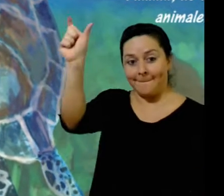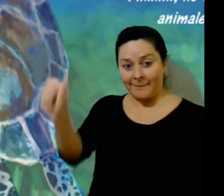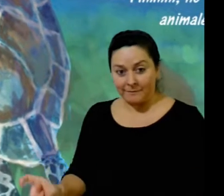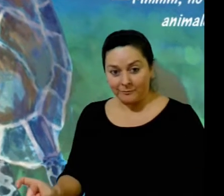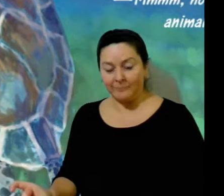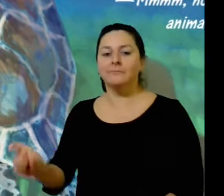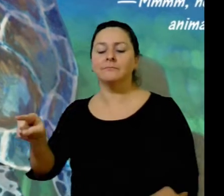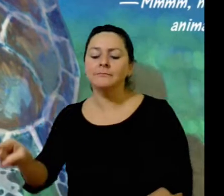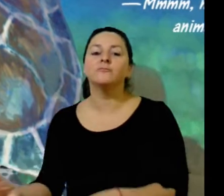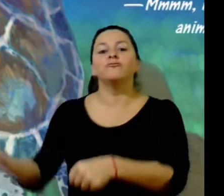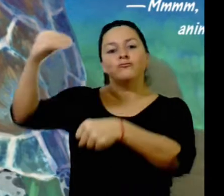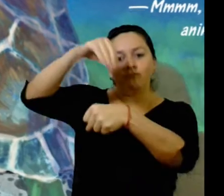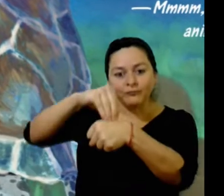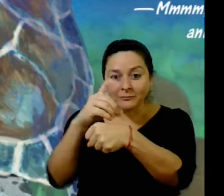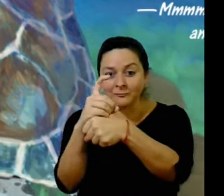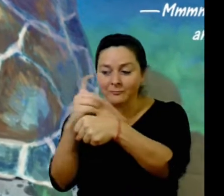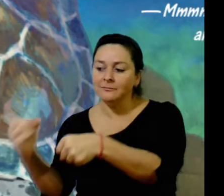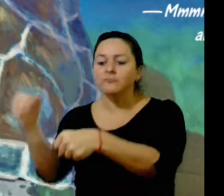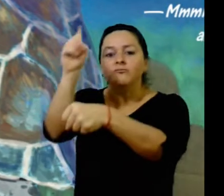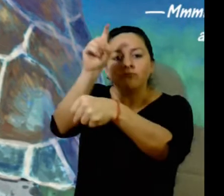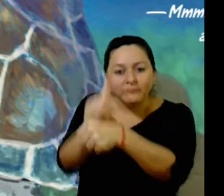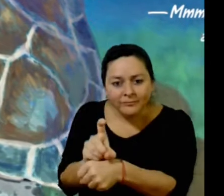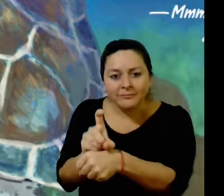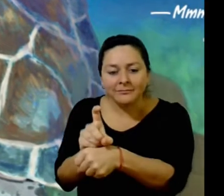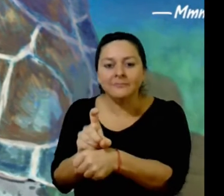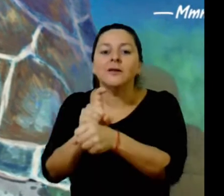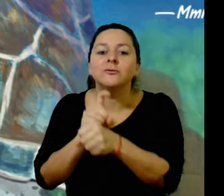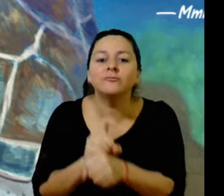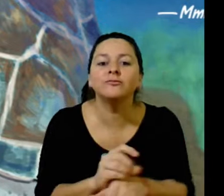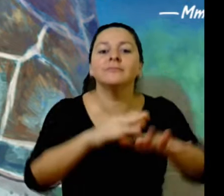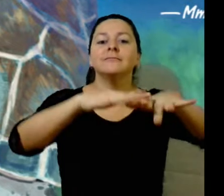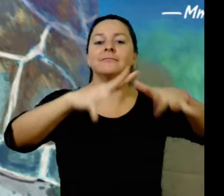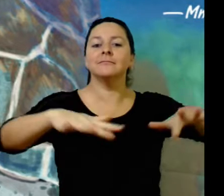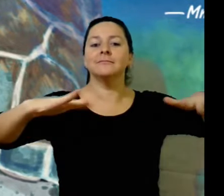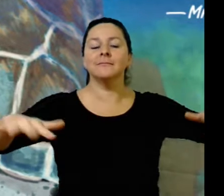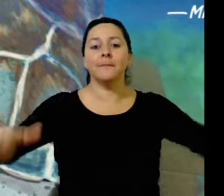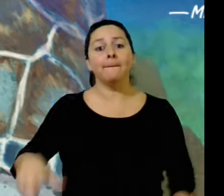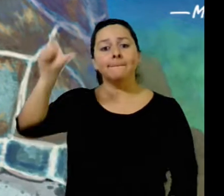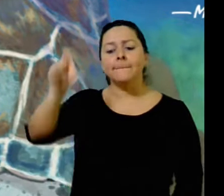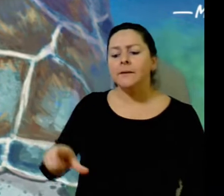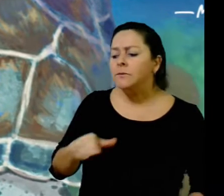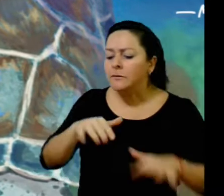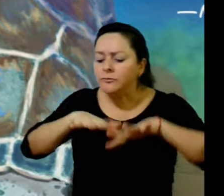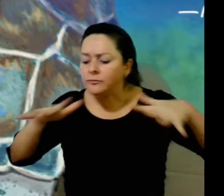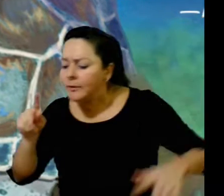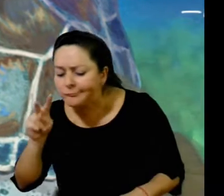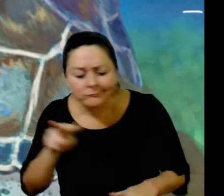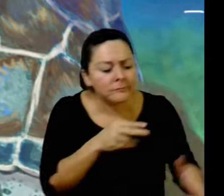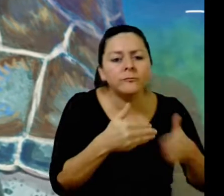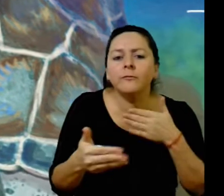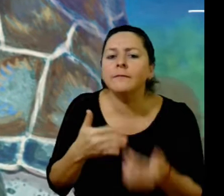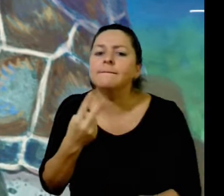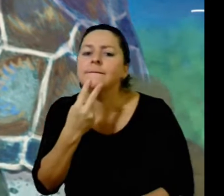Then, Midas asks, Can you see what I have on my back? The humans back home in the marine reserve put something there.